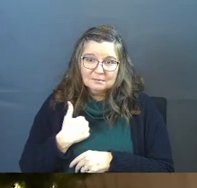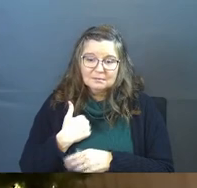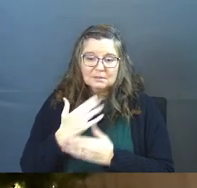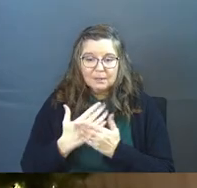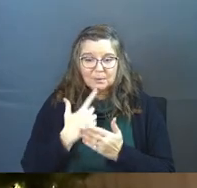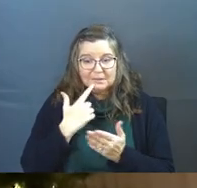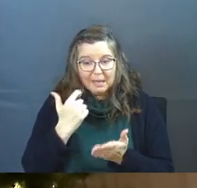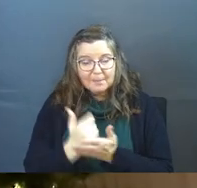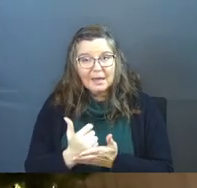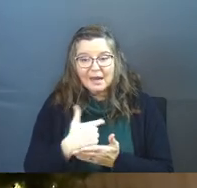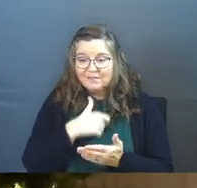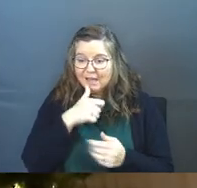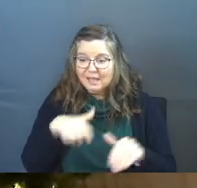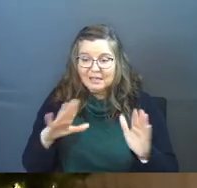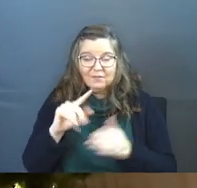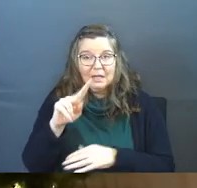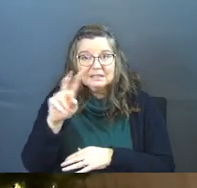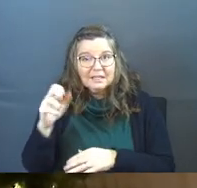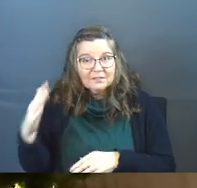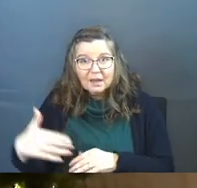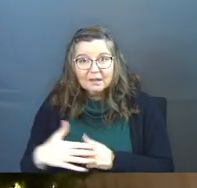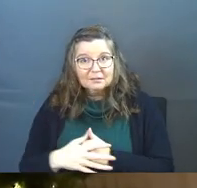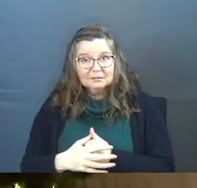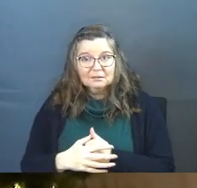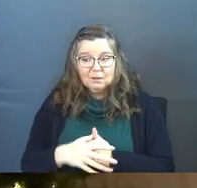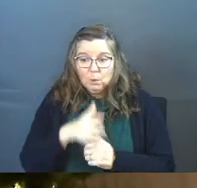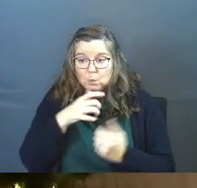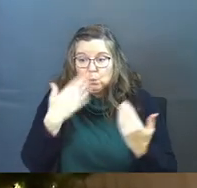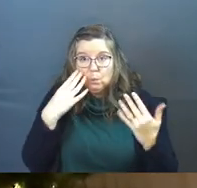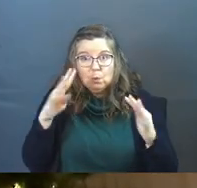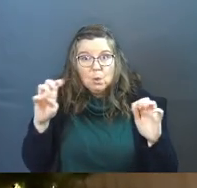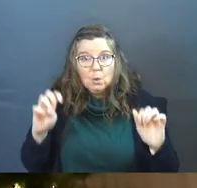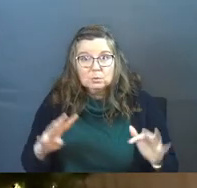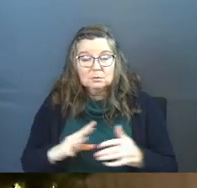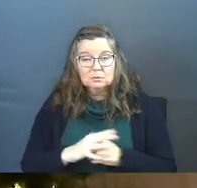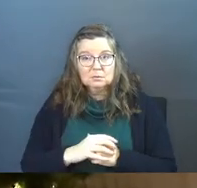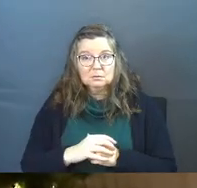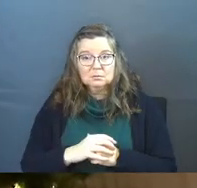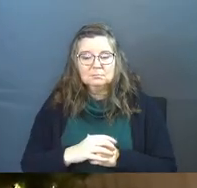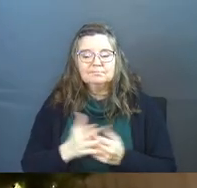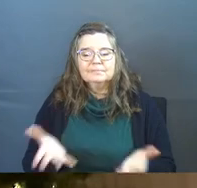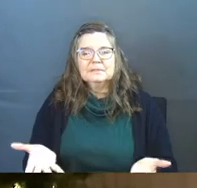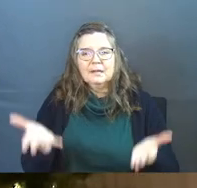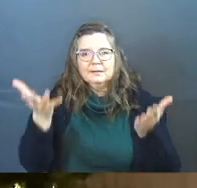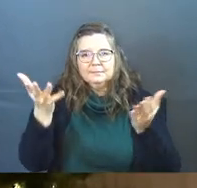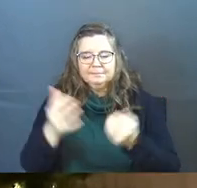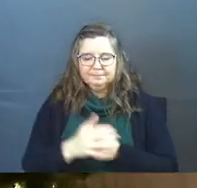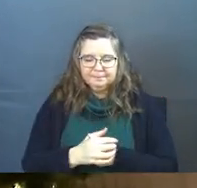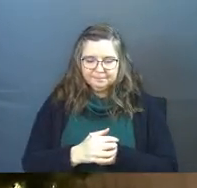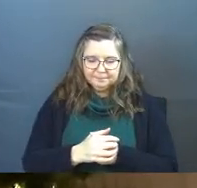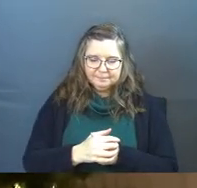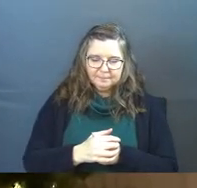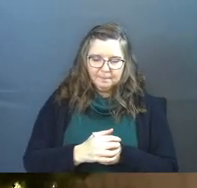Somebody say amen. I haven't given up on Steve yet. Who knows? I you guys to stand.